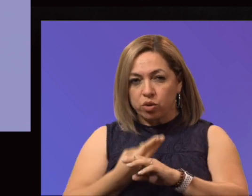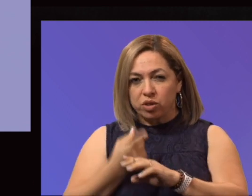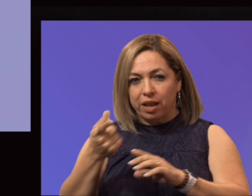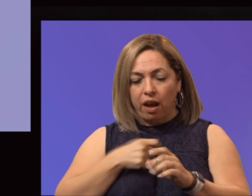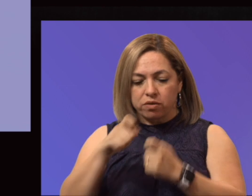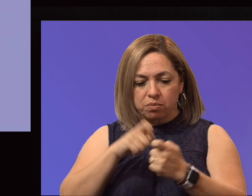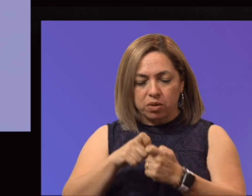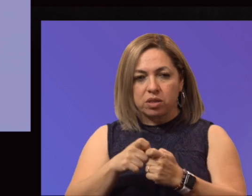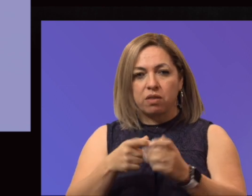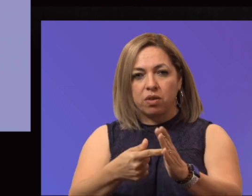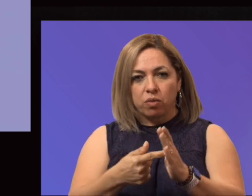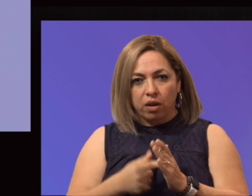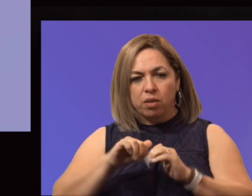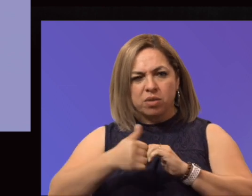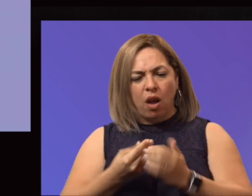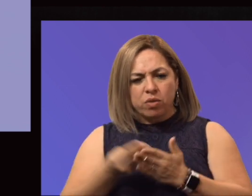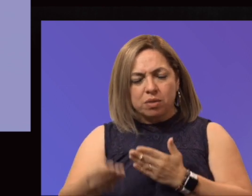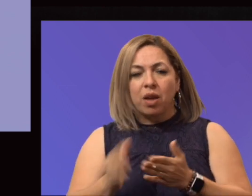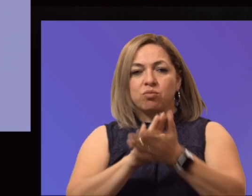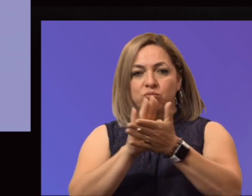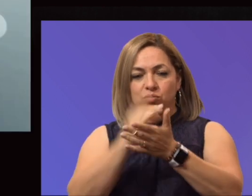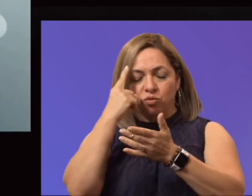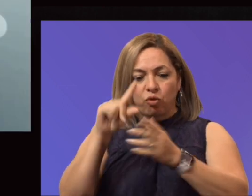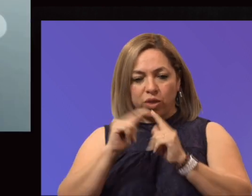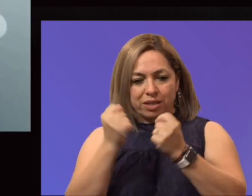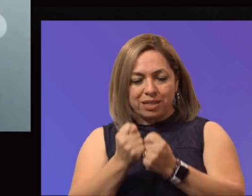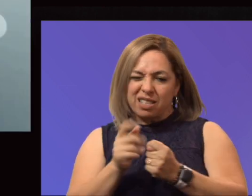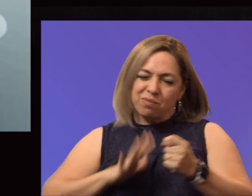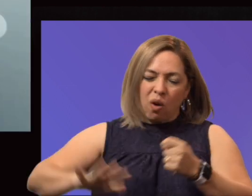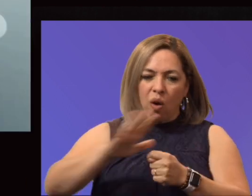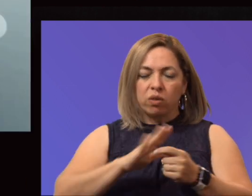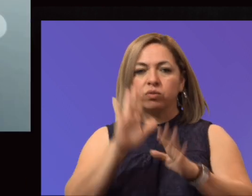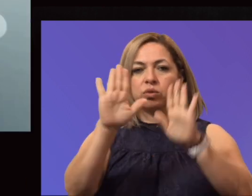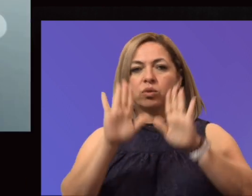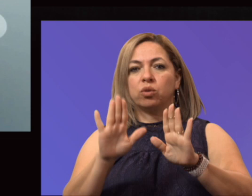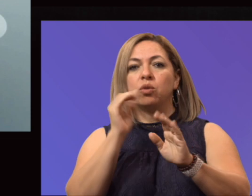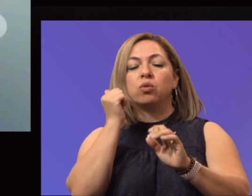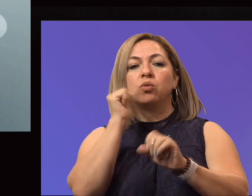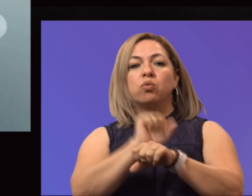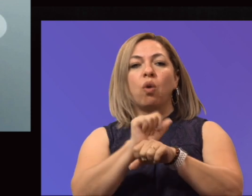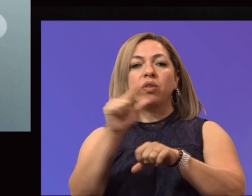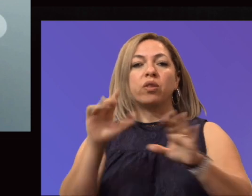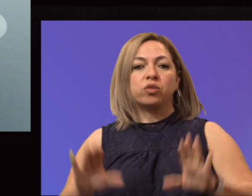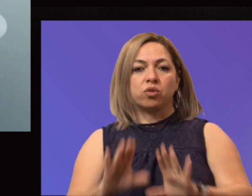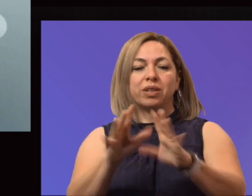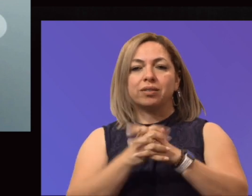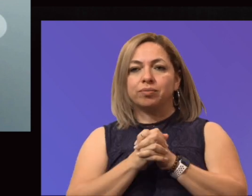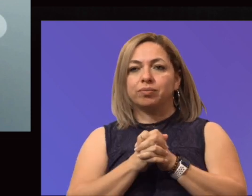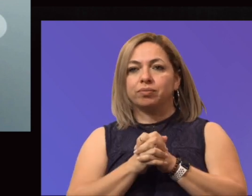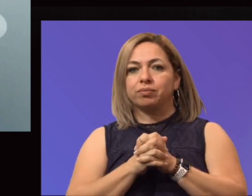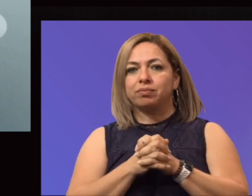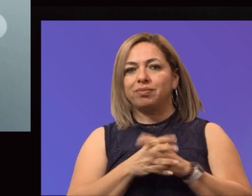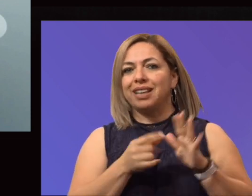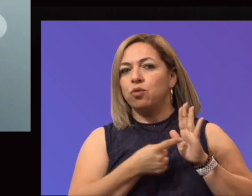kudos to the entire team for the great work that they're doing on this. So let's talk some recognitions. Let's talk about some